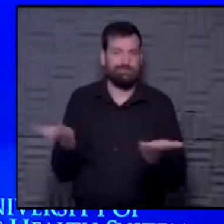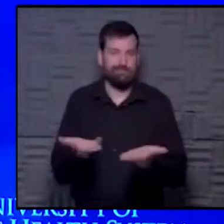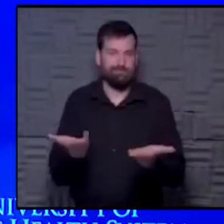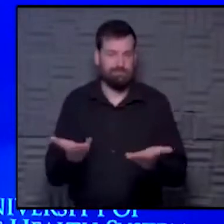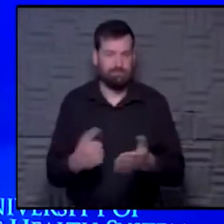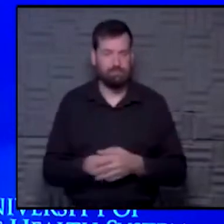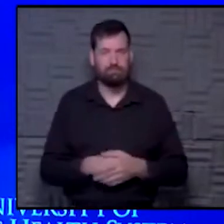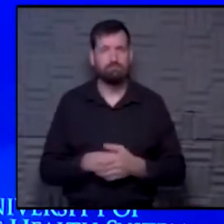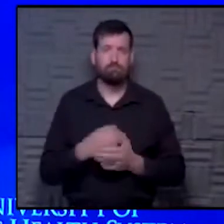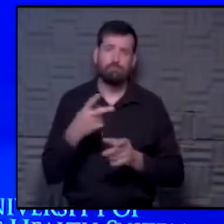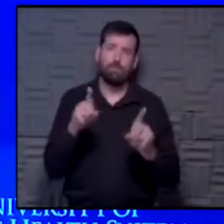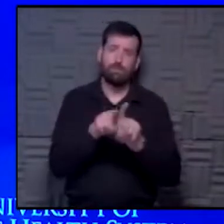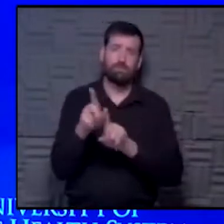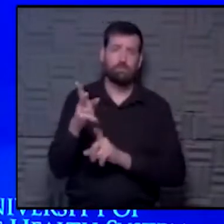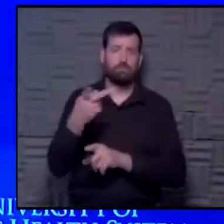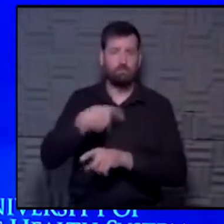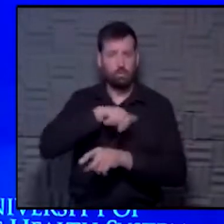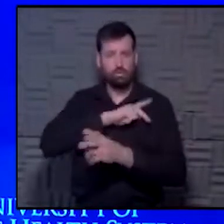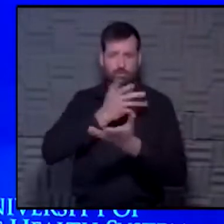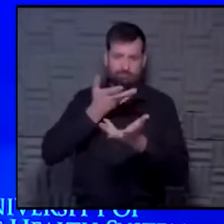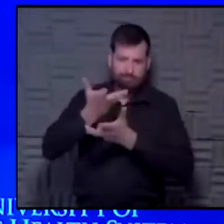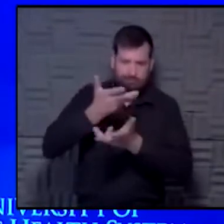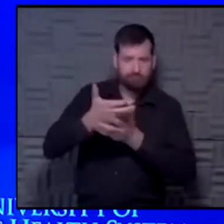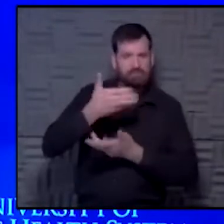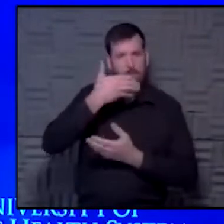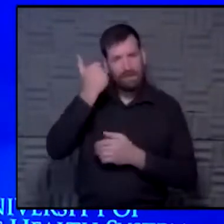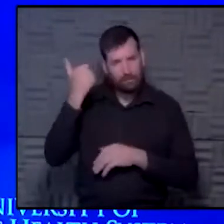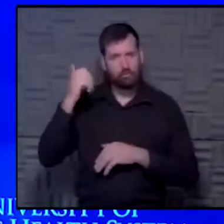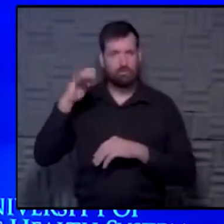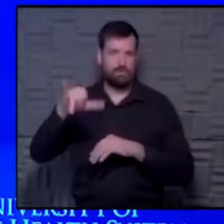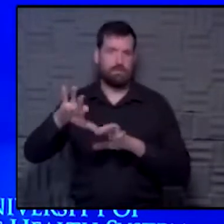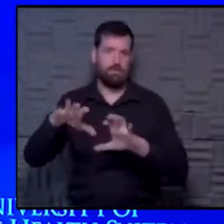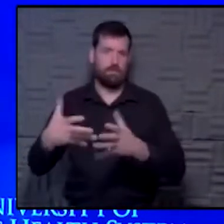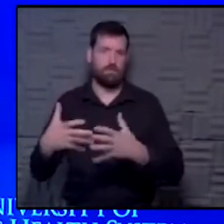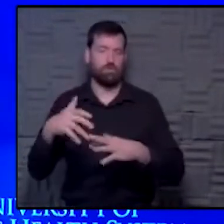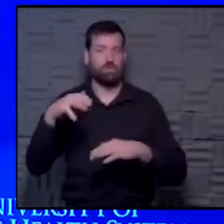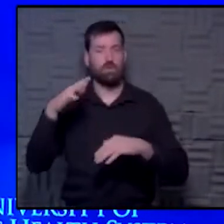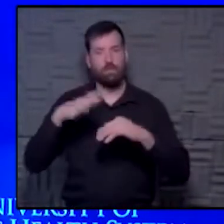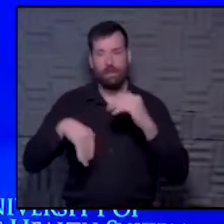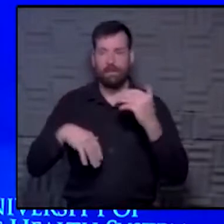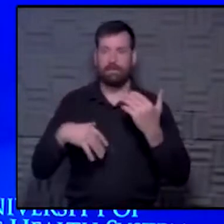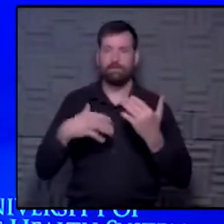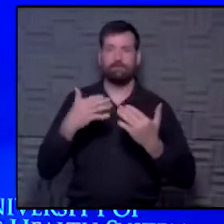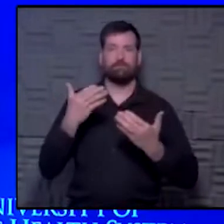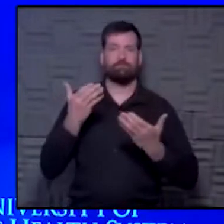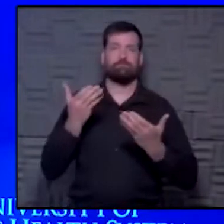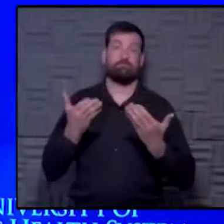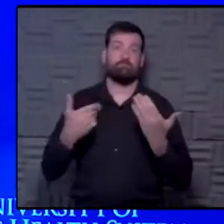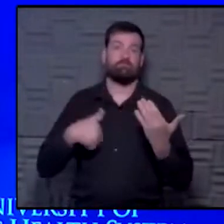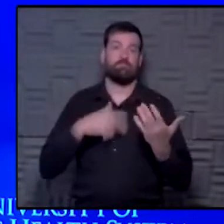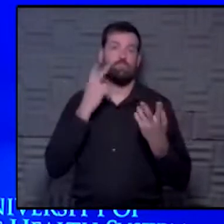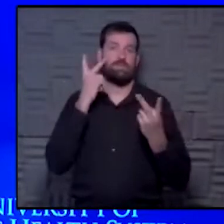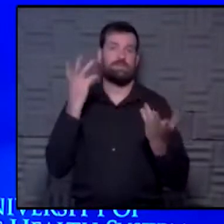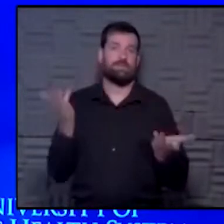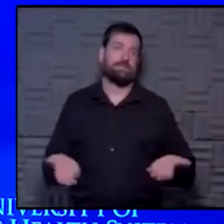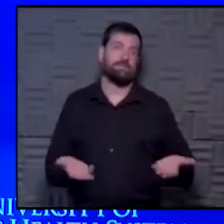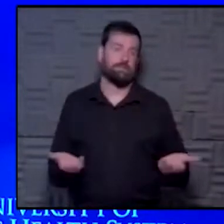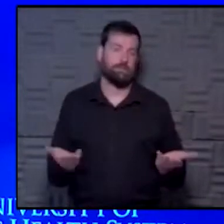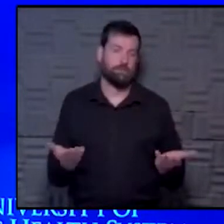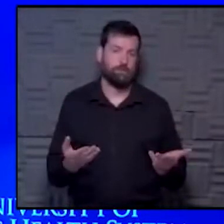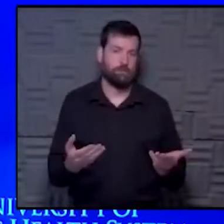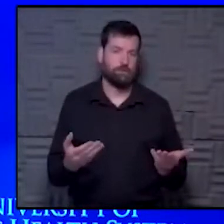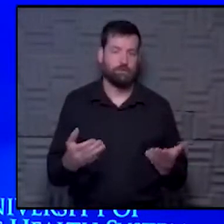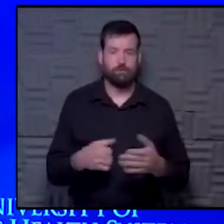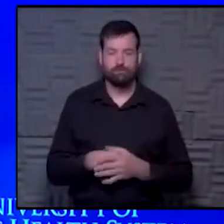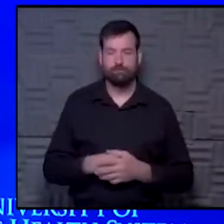the personal interaction is better received in that population than maybe what we're saying here on